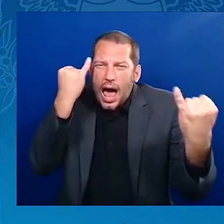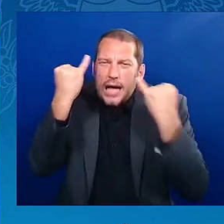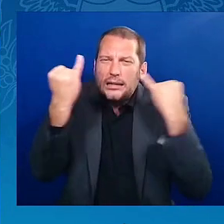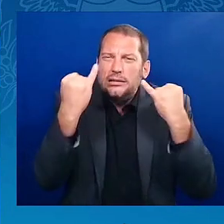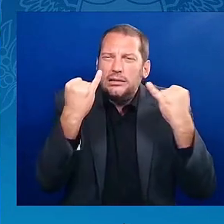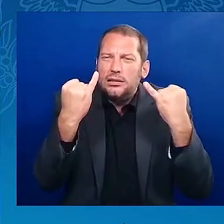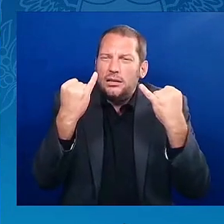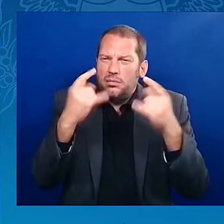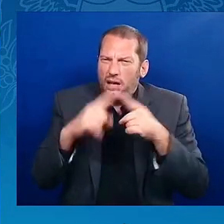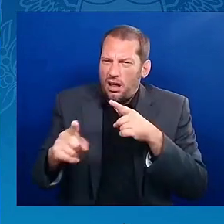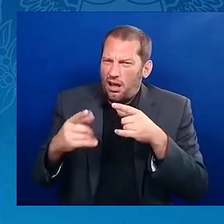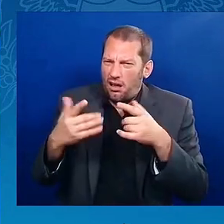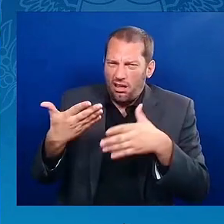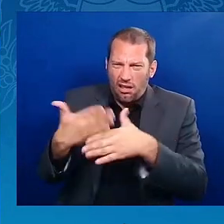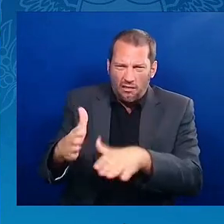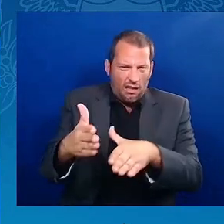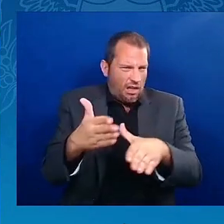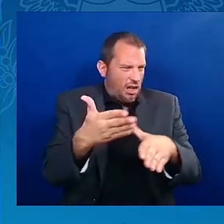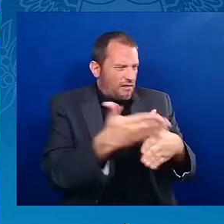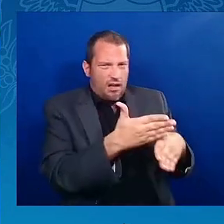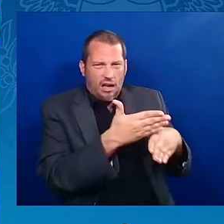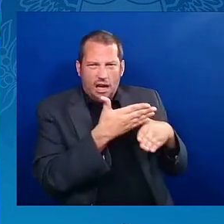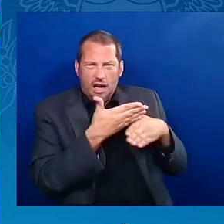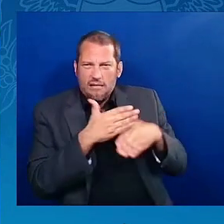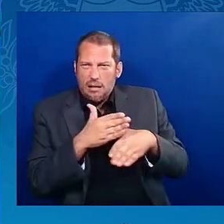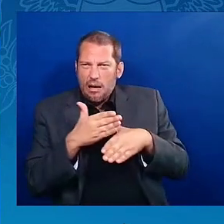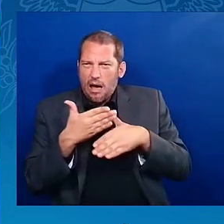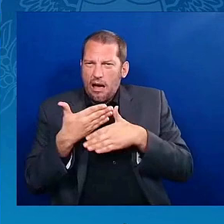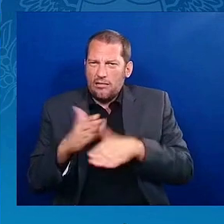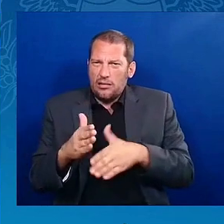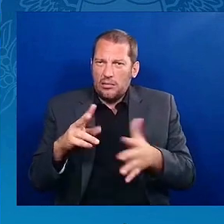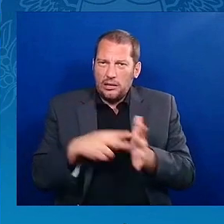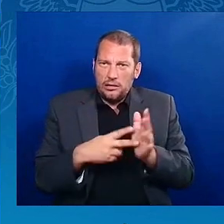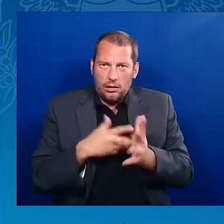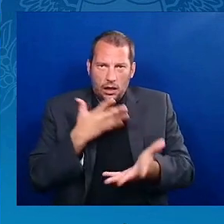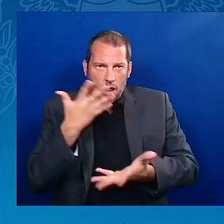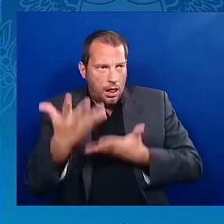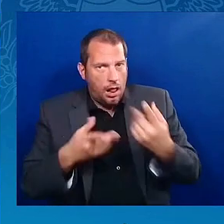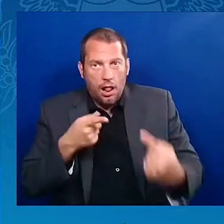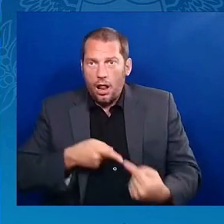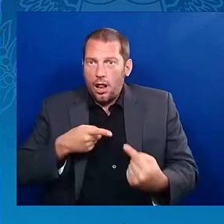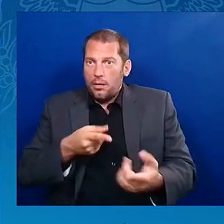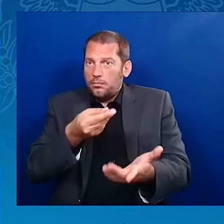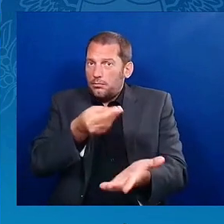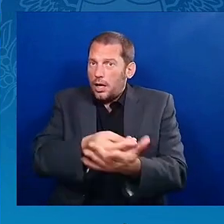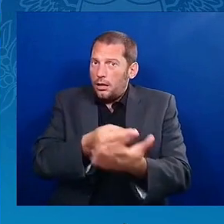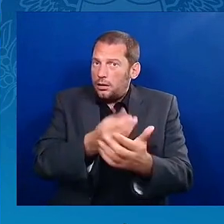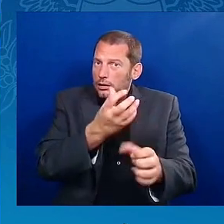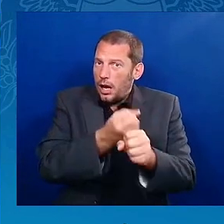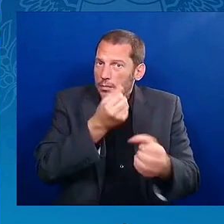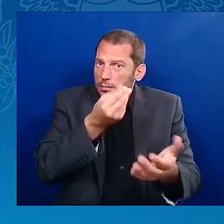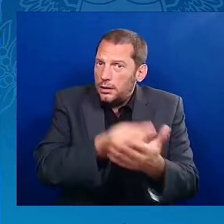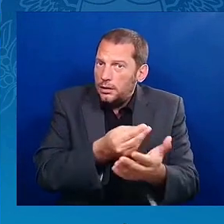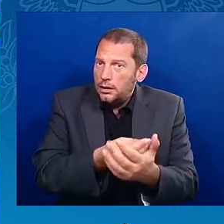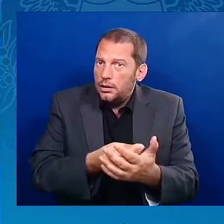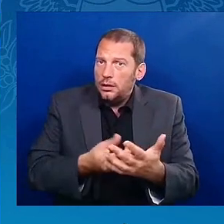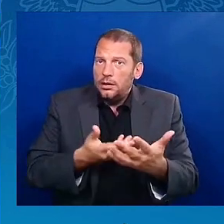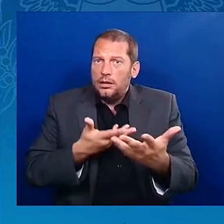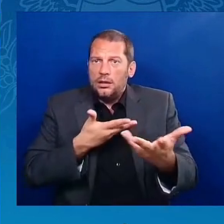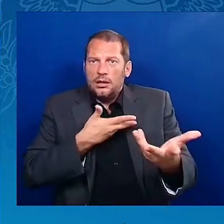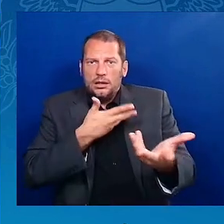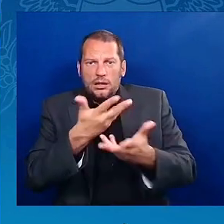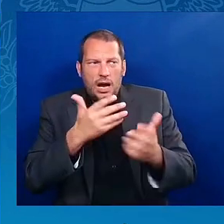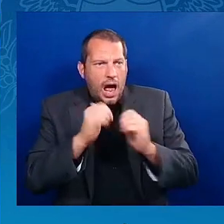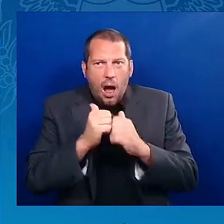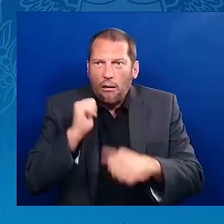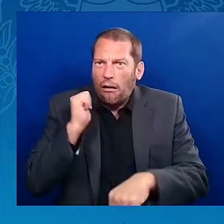about access to the relationships of the capital that can take us from those good ideas to creating a business, starting a business, growing a business.